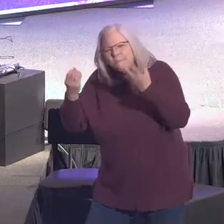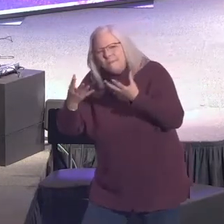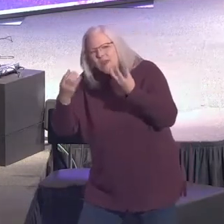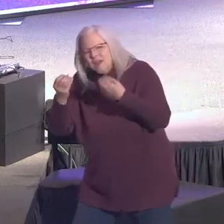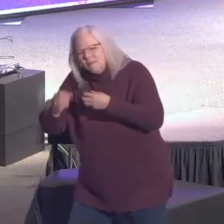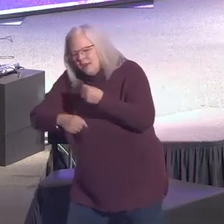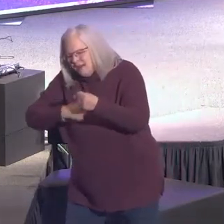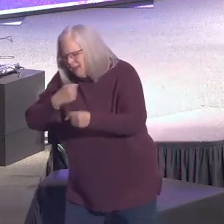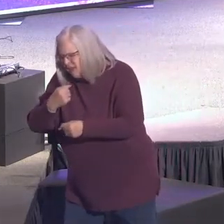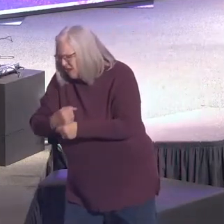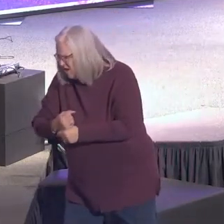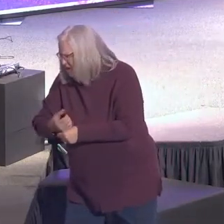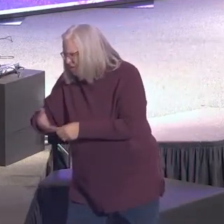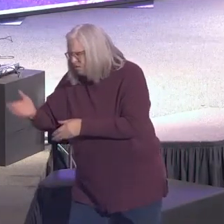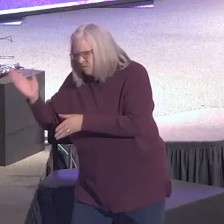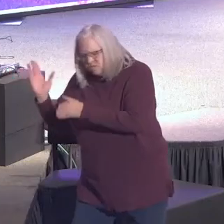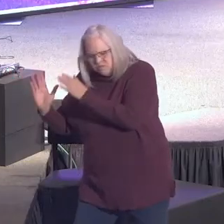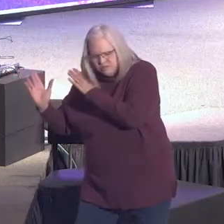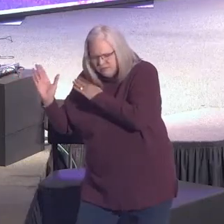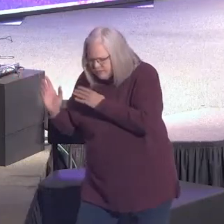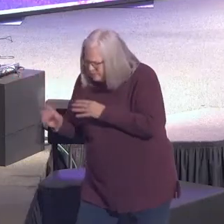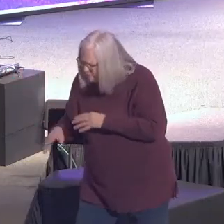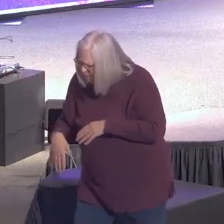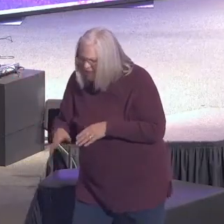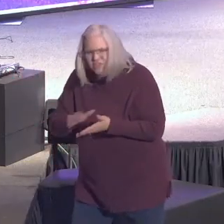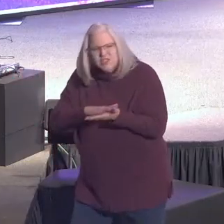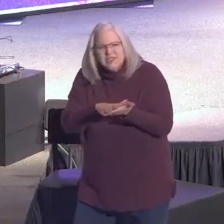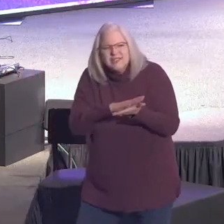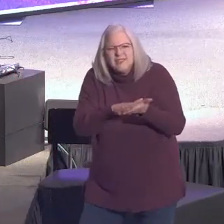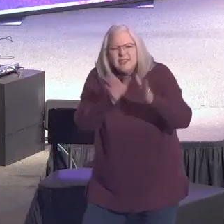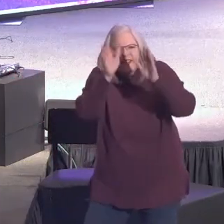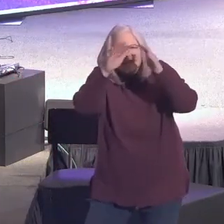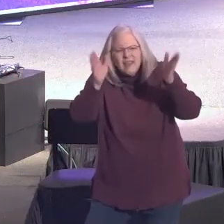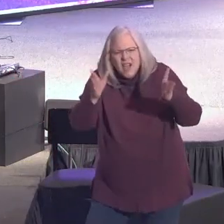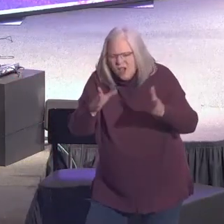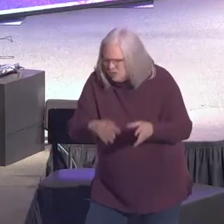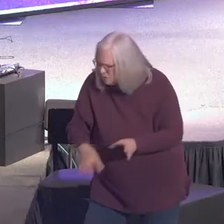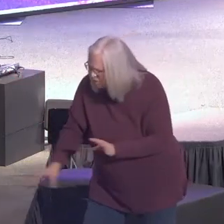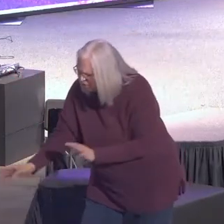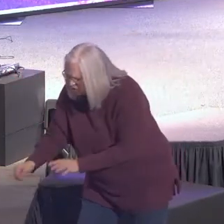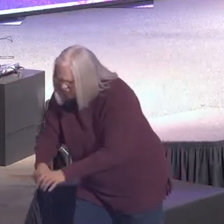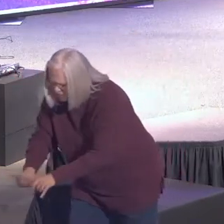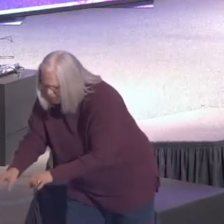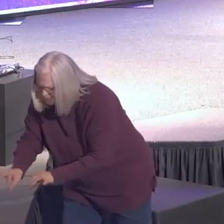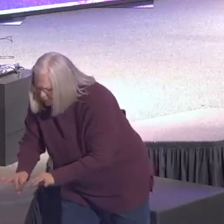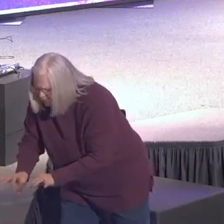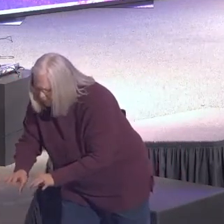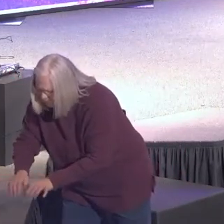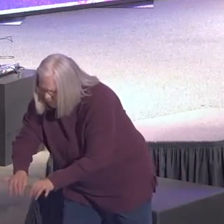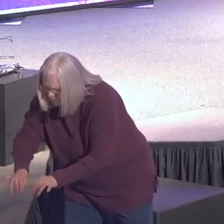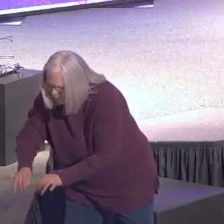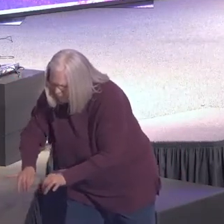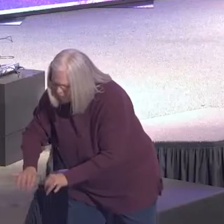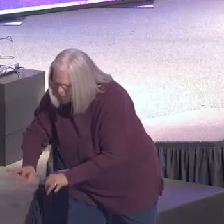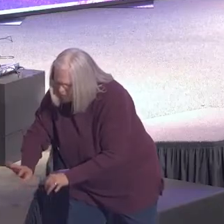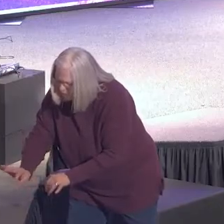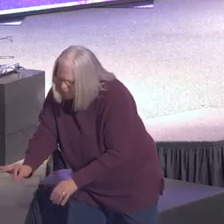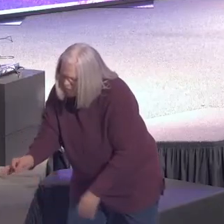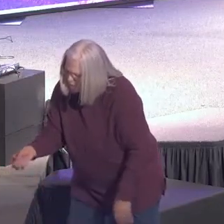going through the drawer, cleaning out a drawer. And what does she come across in the drawer? That list of the 25 rules.